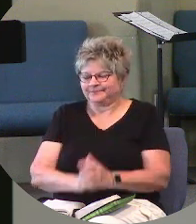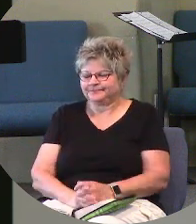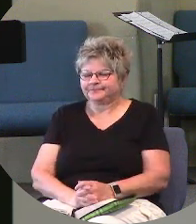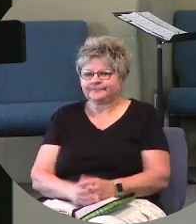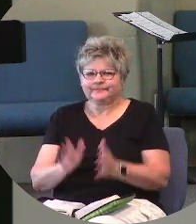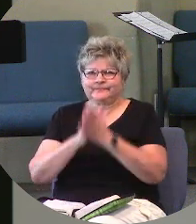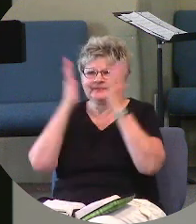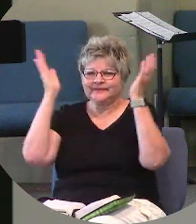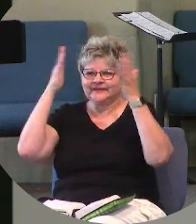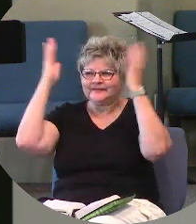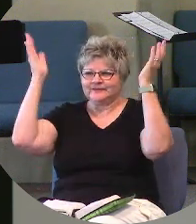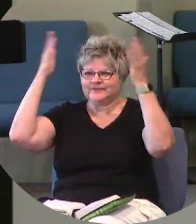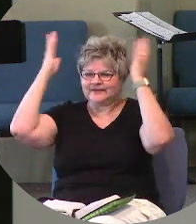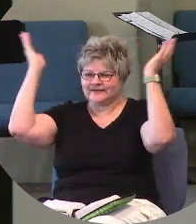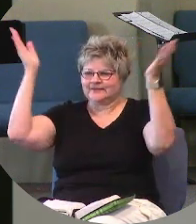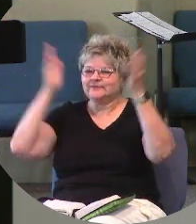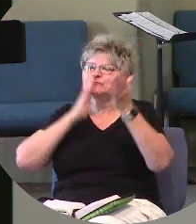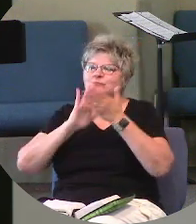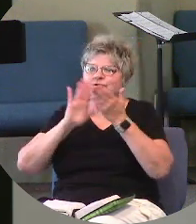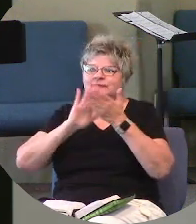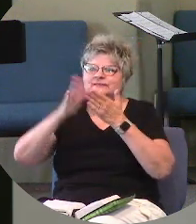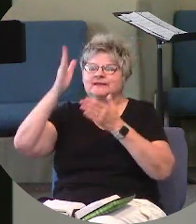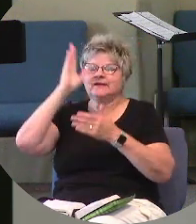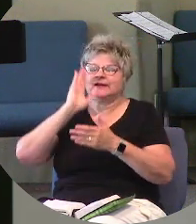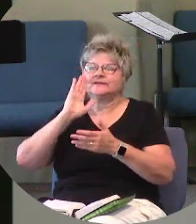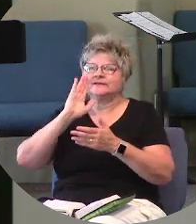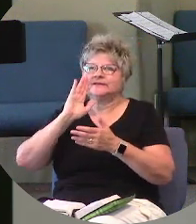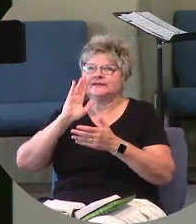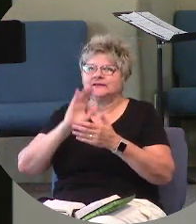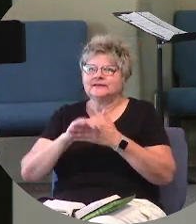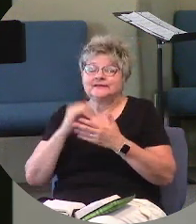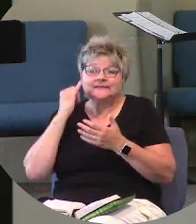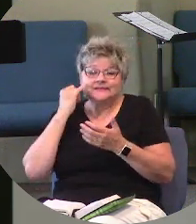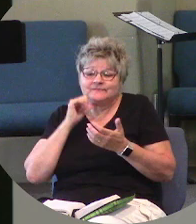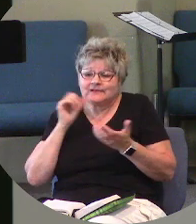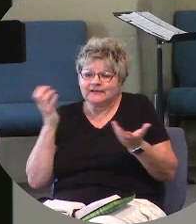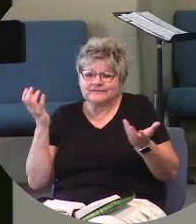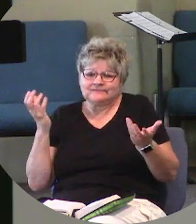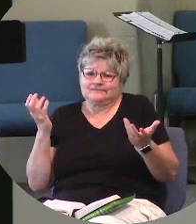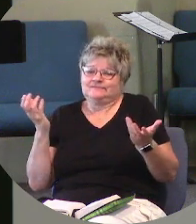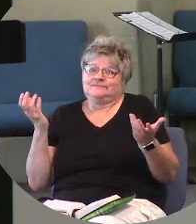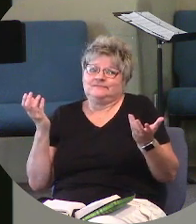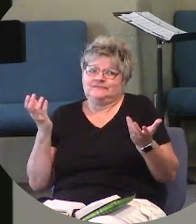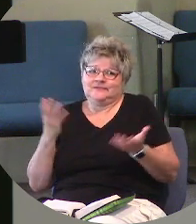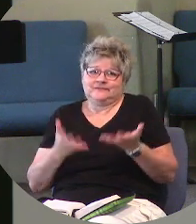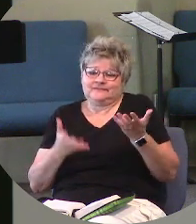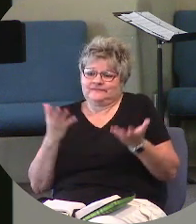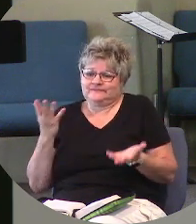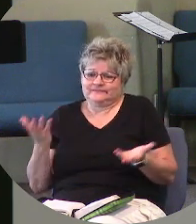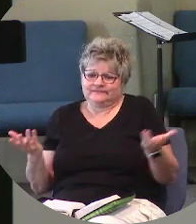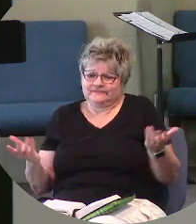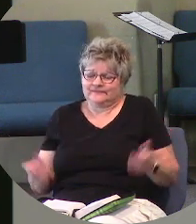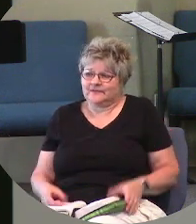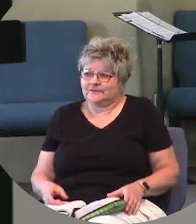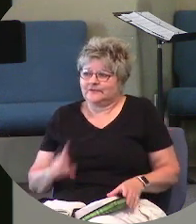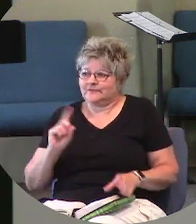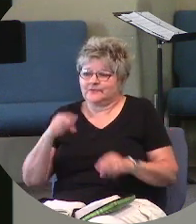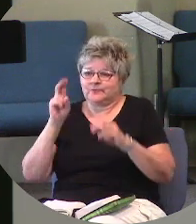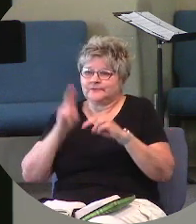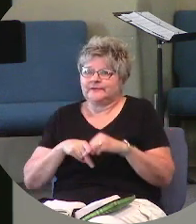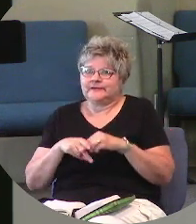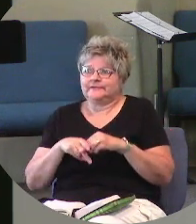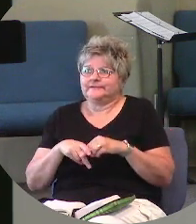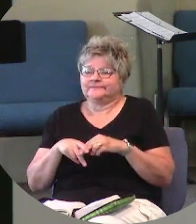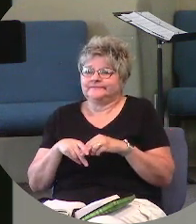Hallelujah! Praise God! Because if not, then, you know, then we might as well go sit and bake in the